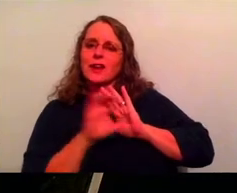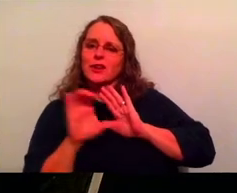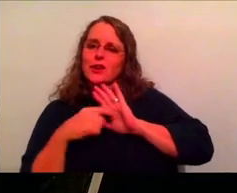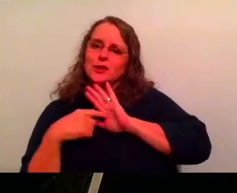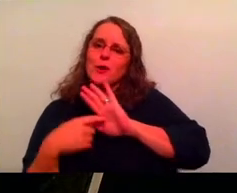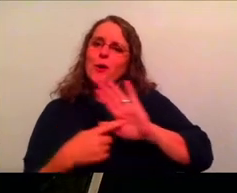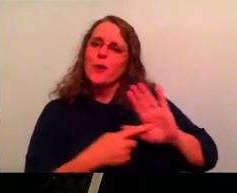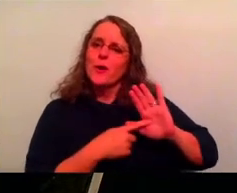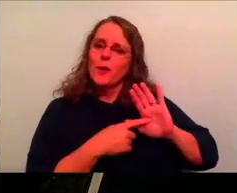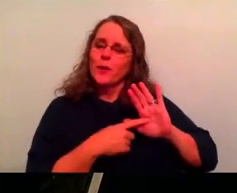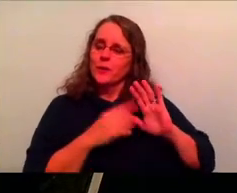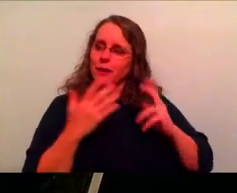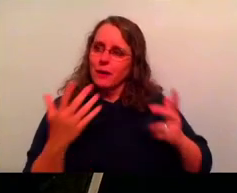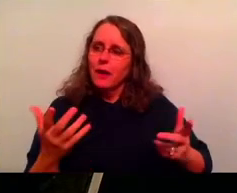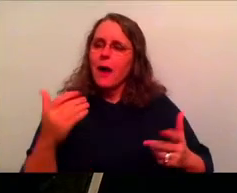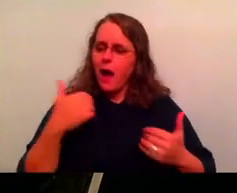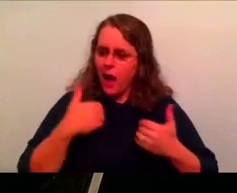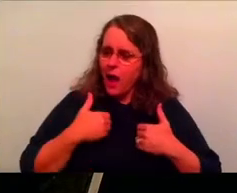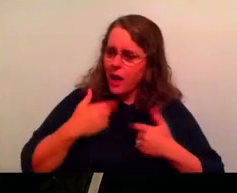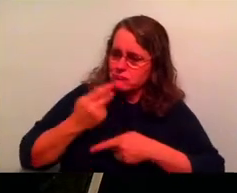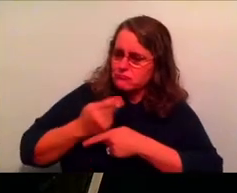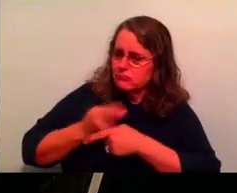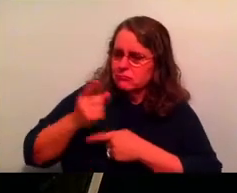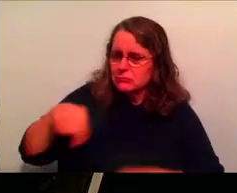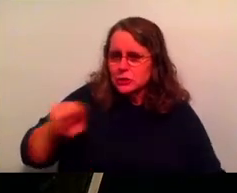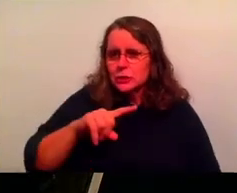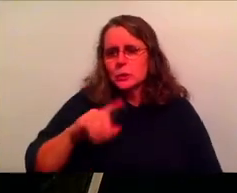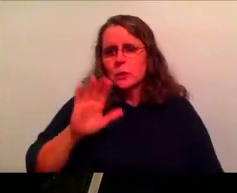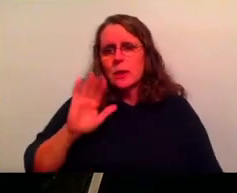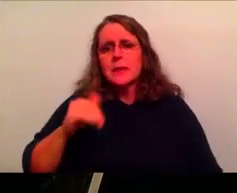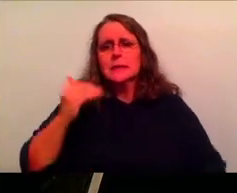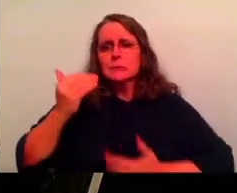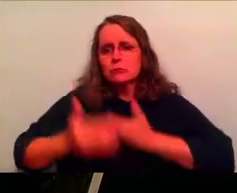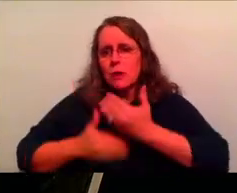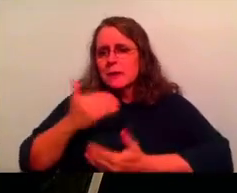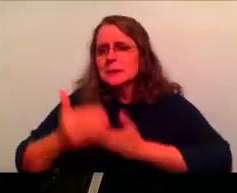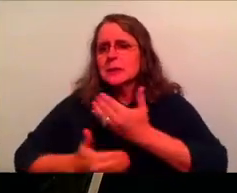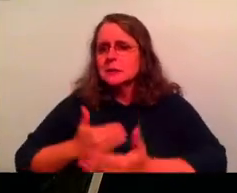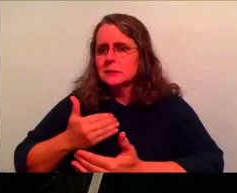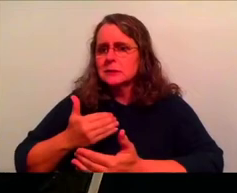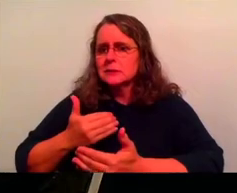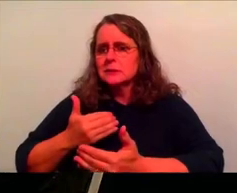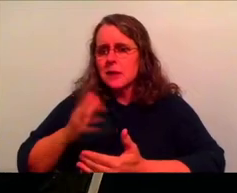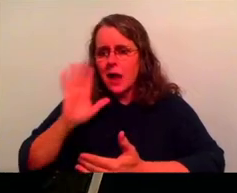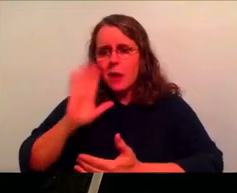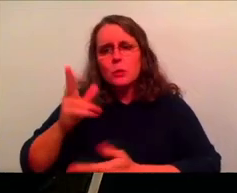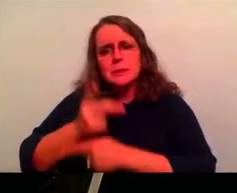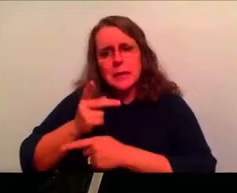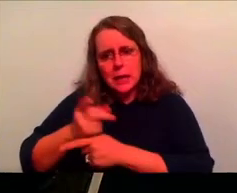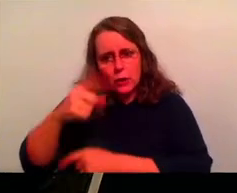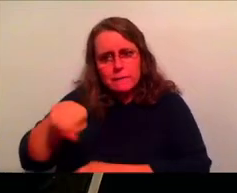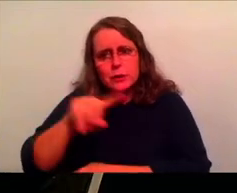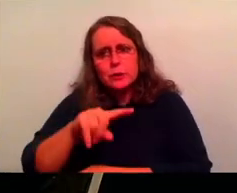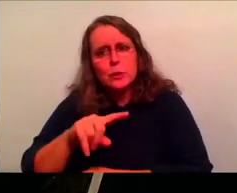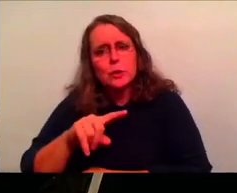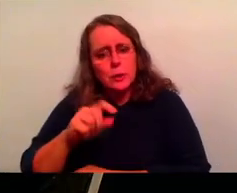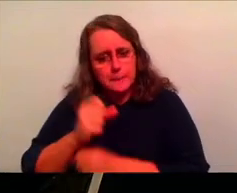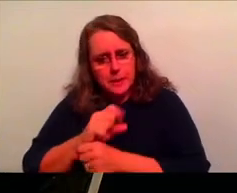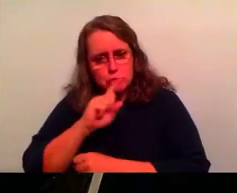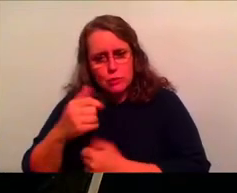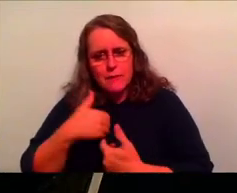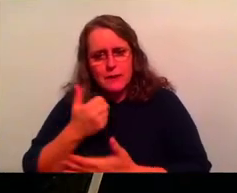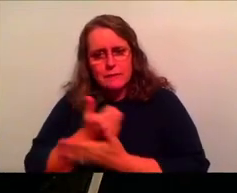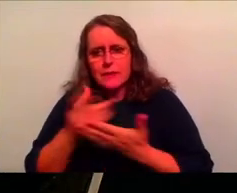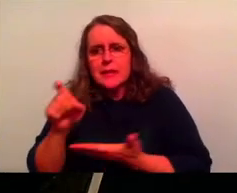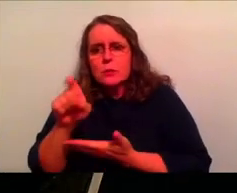I've got you. Okay. In this process that I'm asking you to walk out with me, I'm going to take care of you. I'm going to make sure that you have everything you need. It